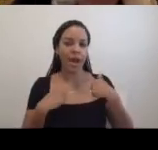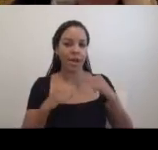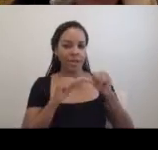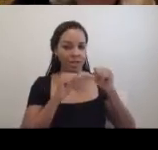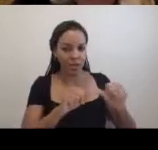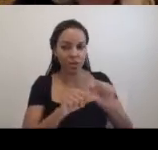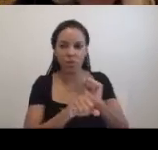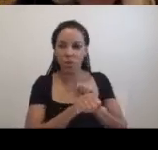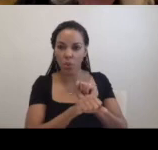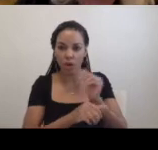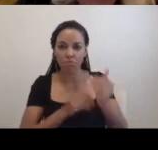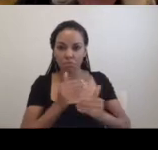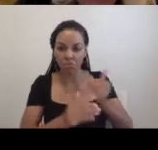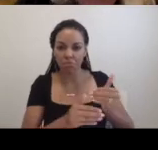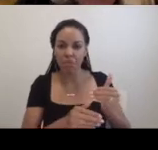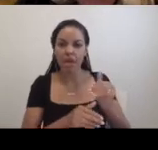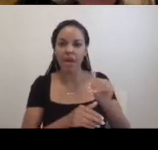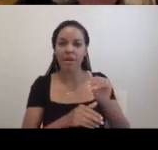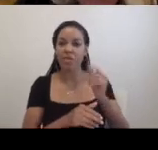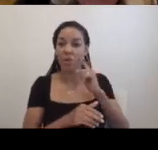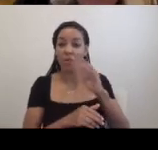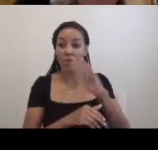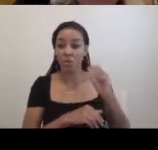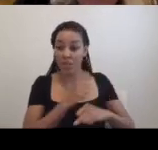at scale for four decades.